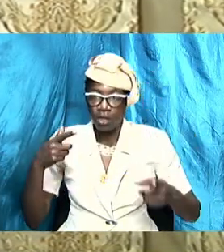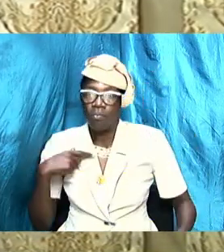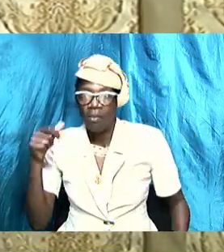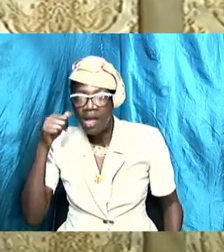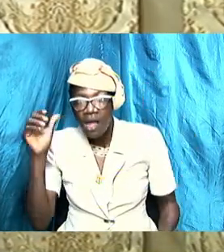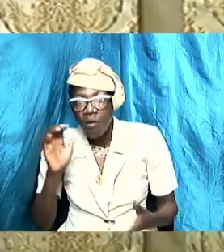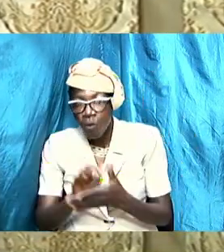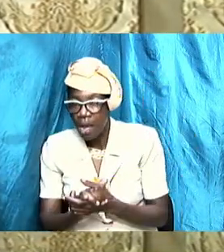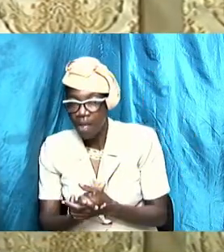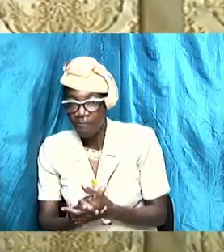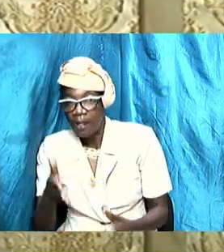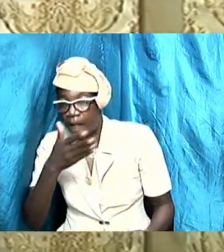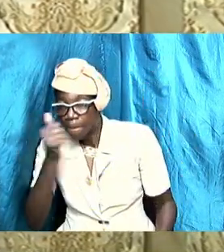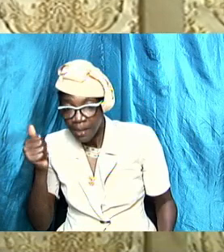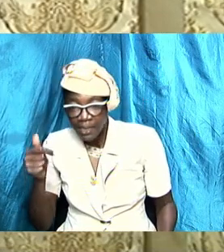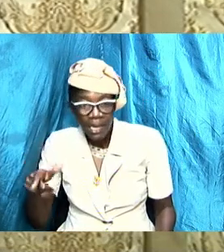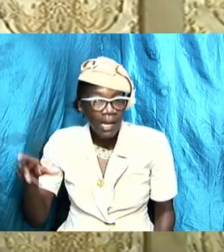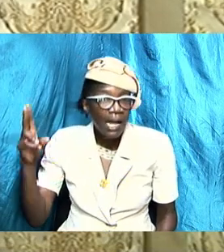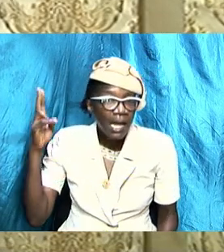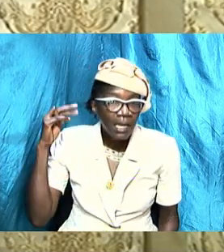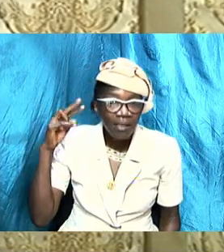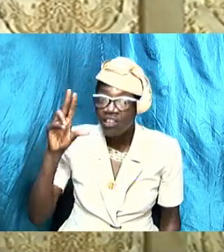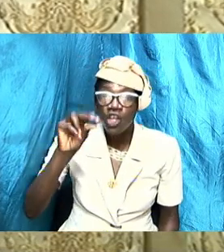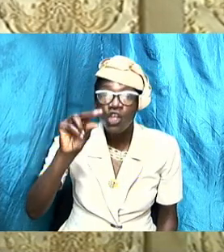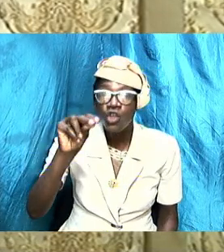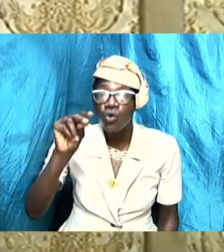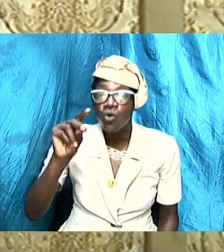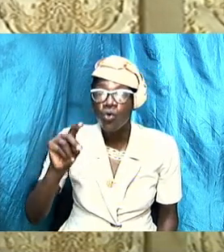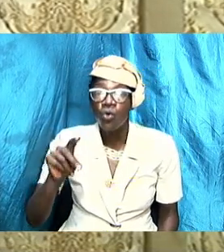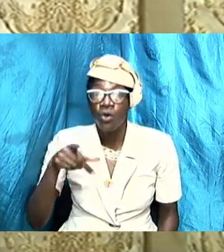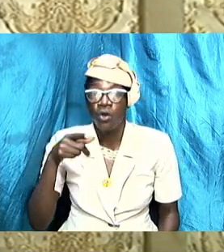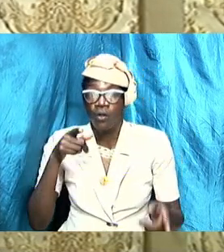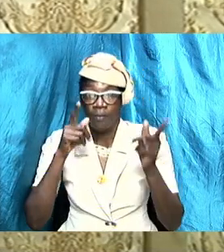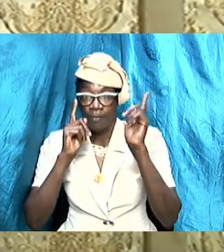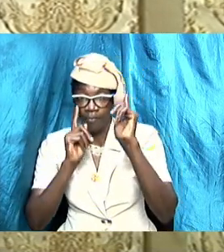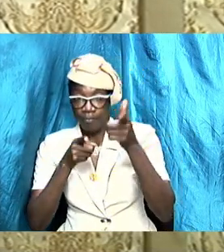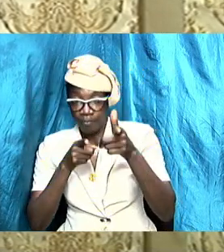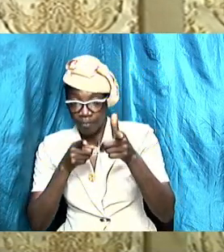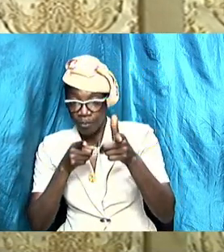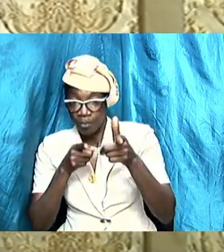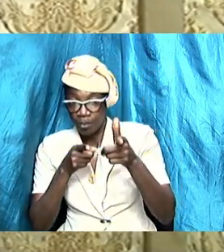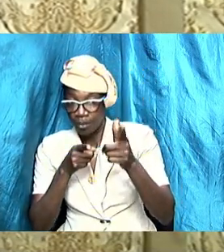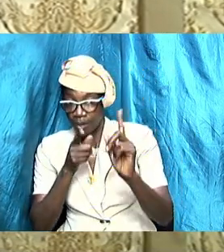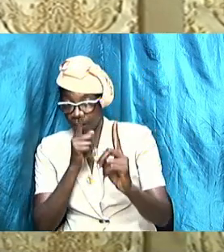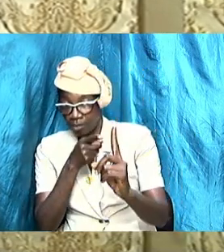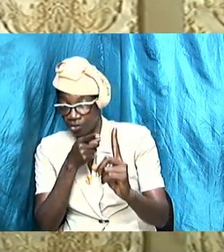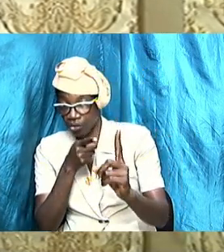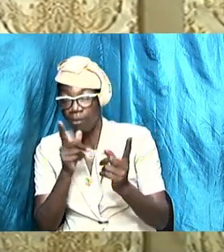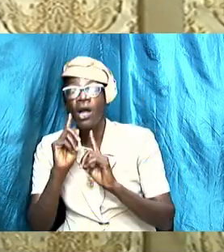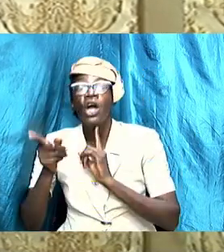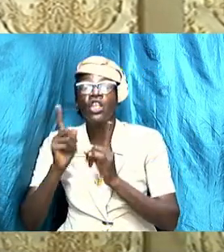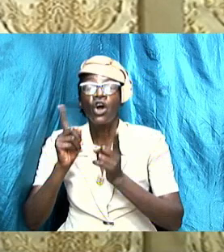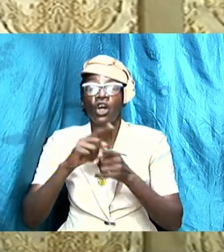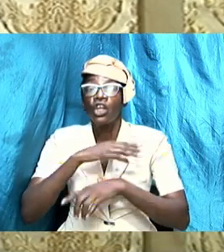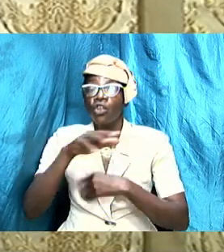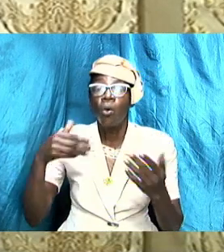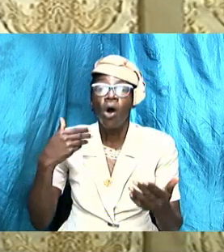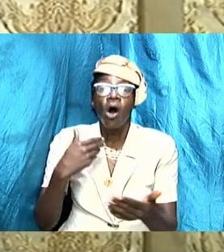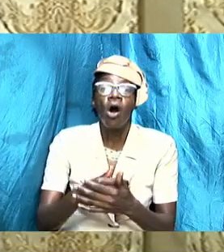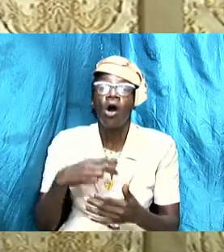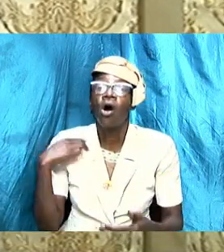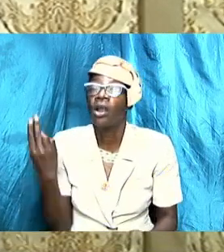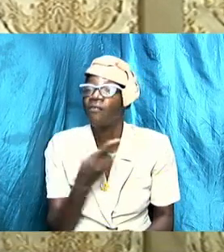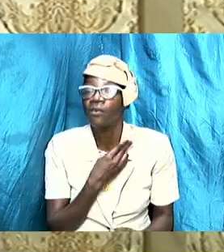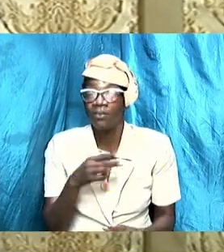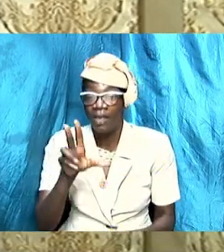better listen I'm talking to all of us I have found that none of us in